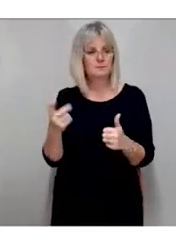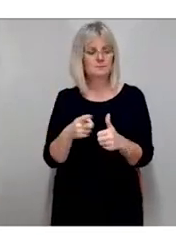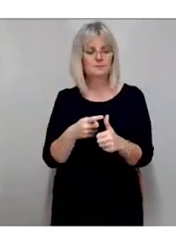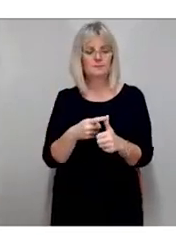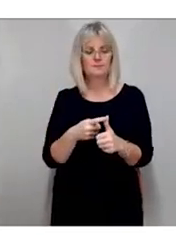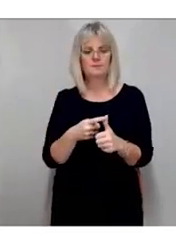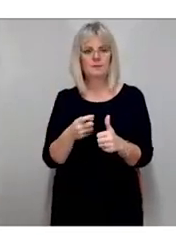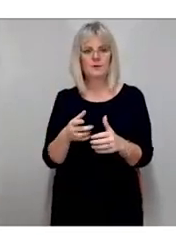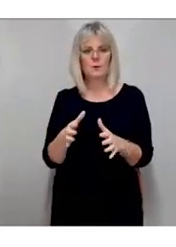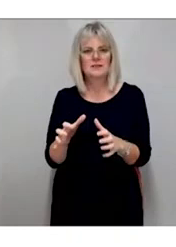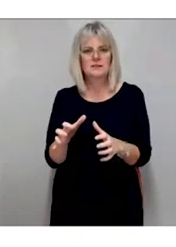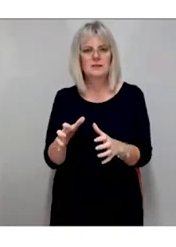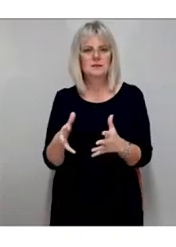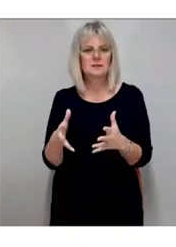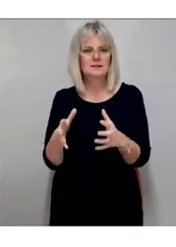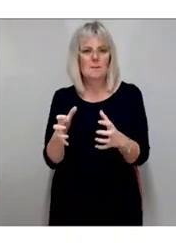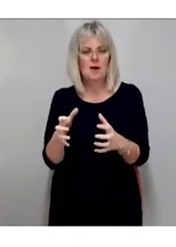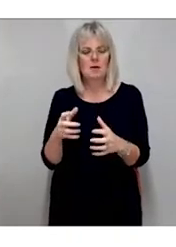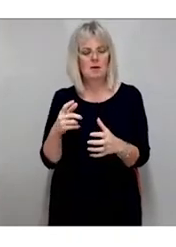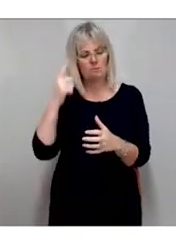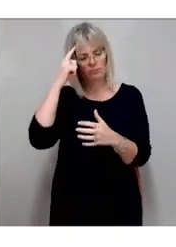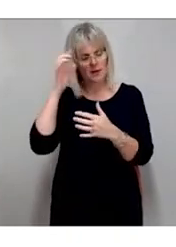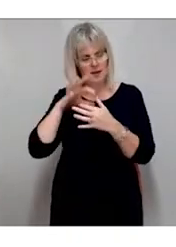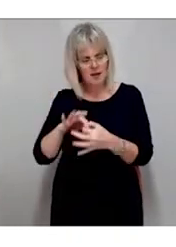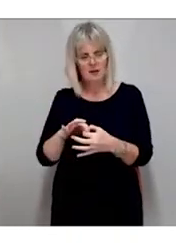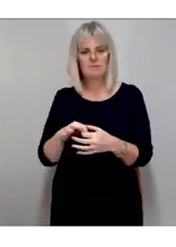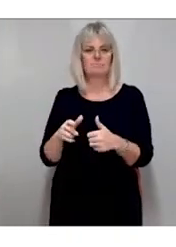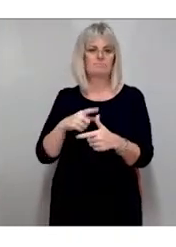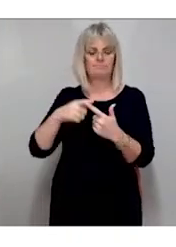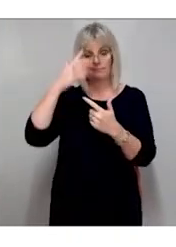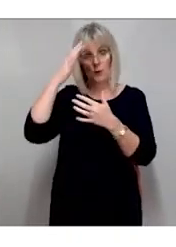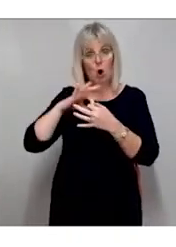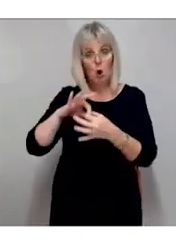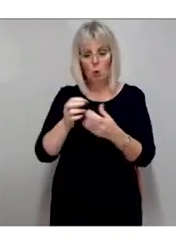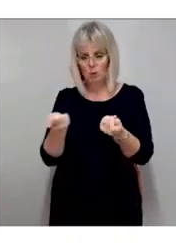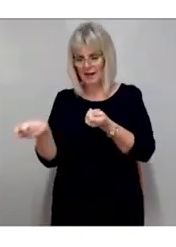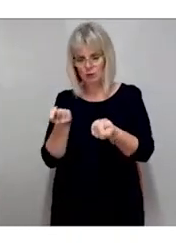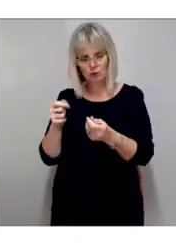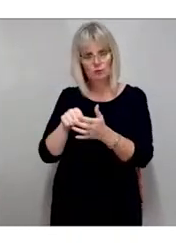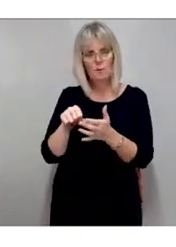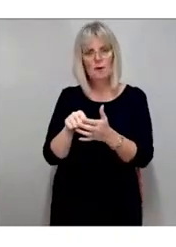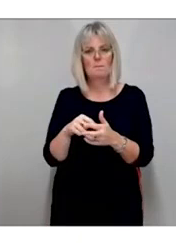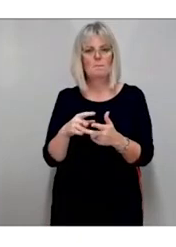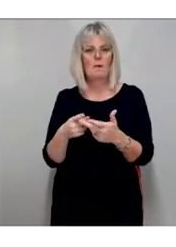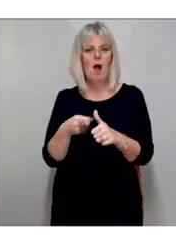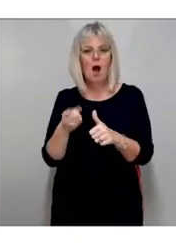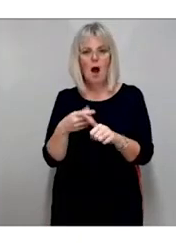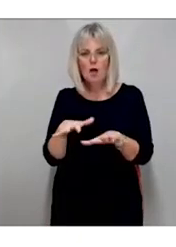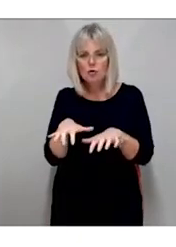spasms or tremors, coordination problems, paralysis, arthritis and other difficulties.